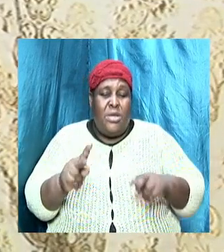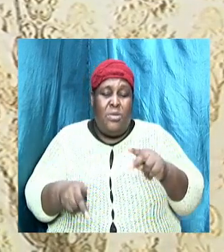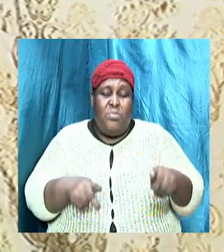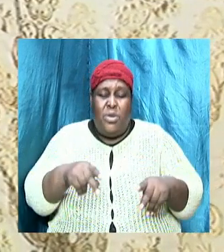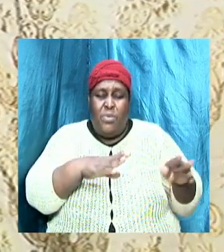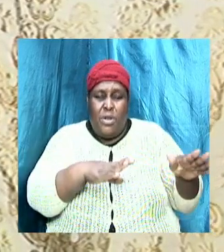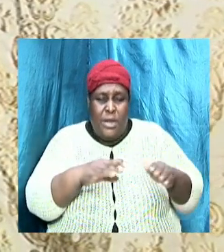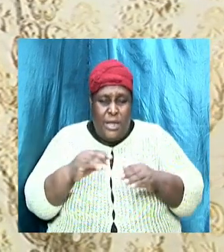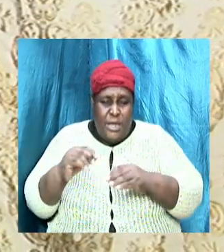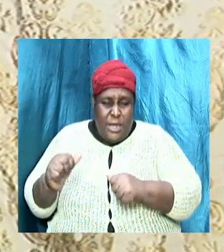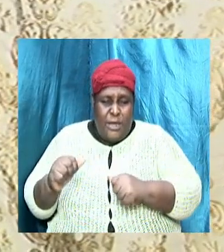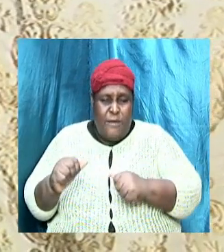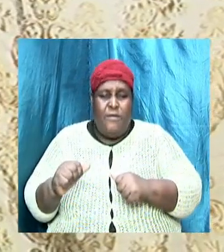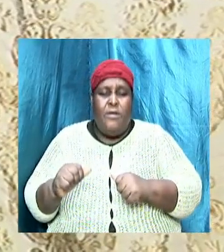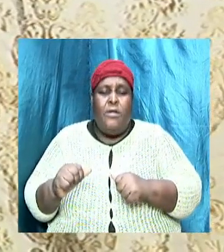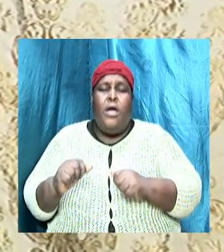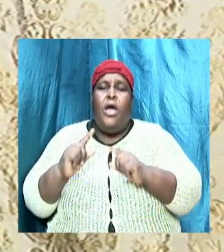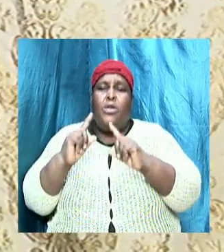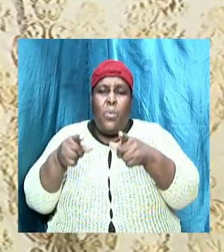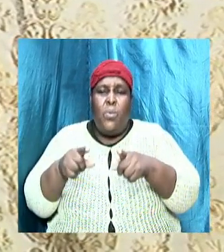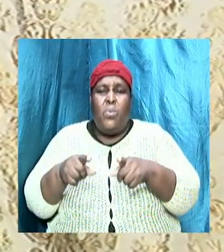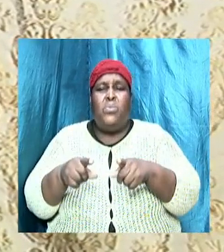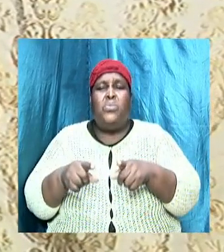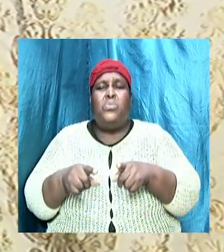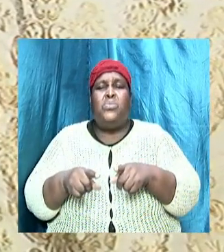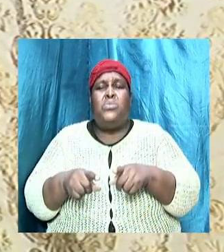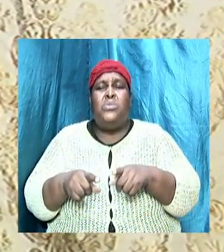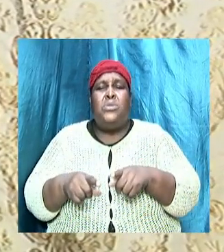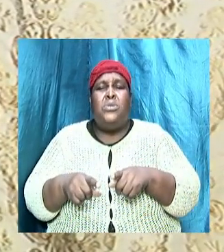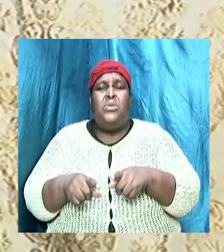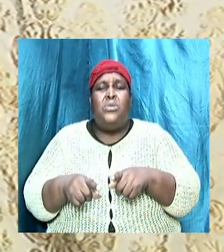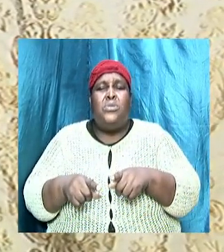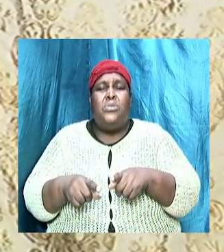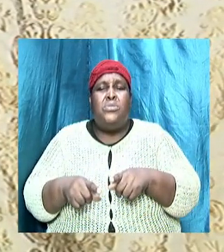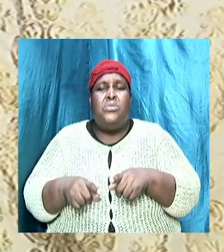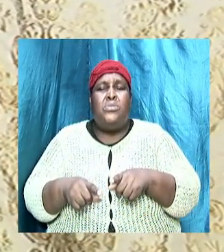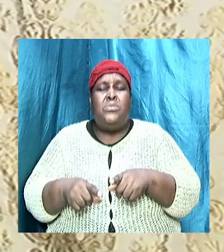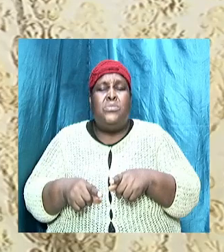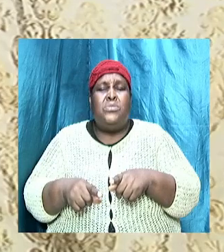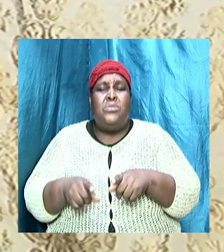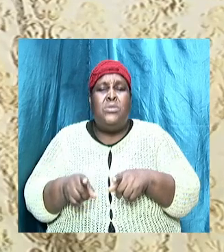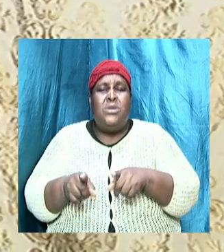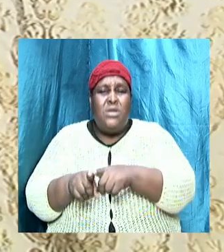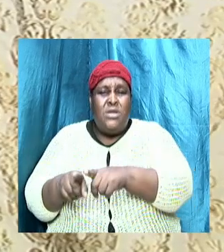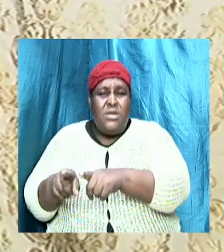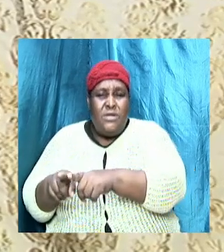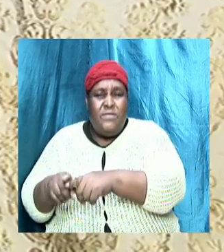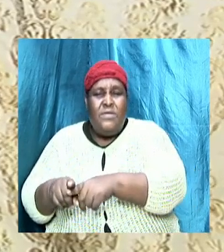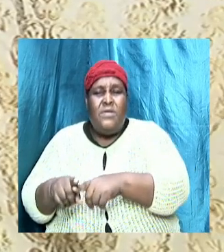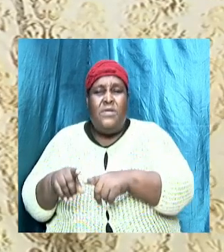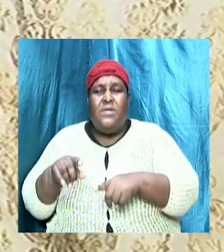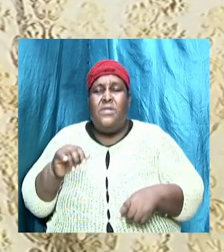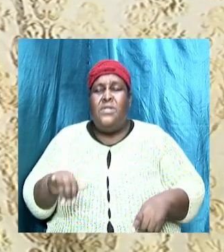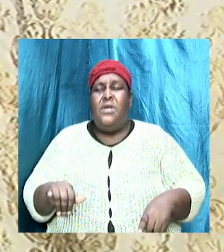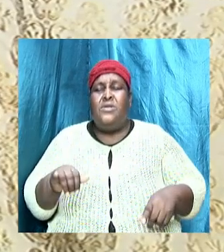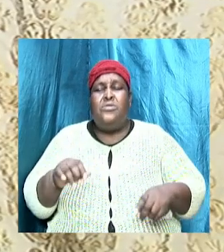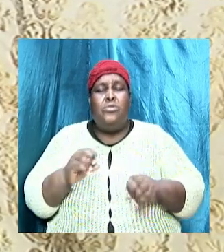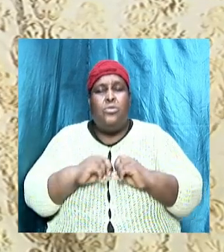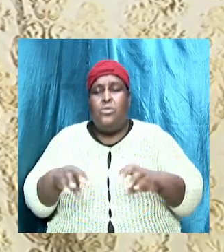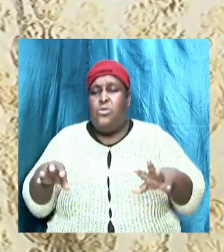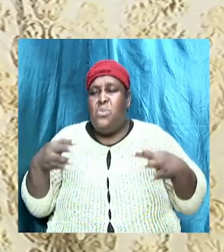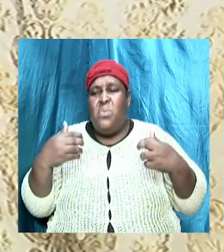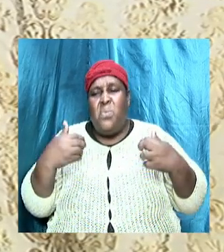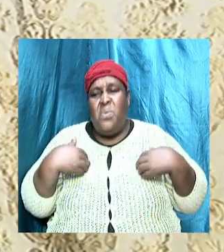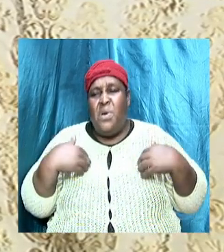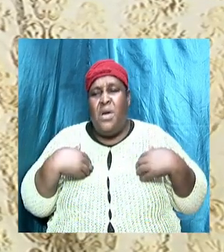doctrine of seducing spirit. And we have got to be a weird church. In times like these, as children of God, we